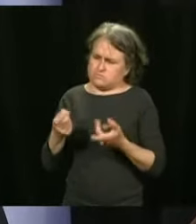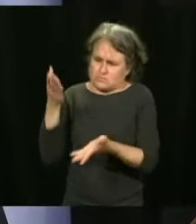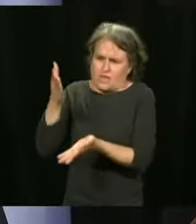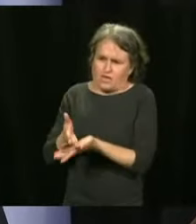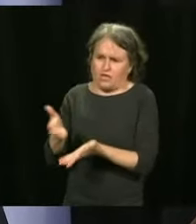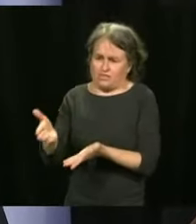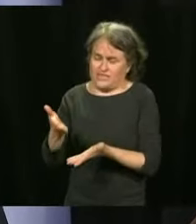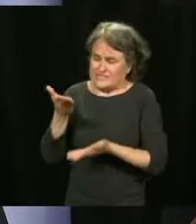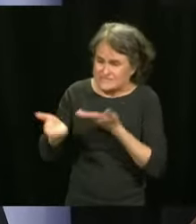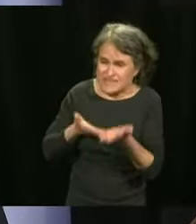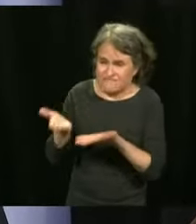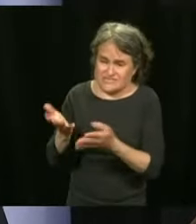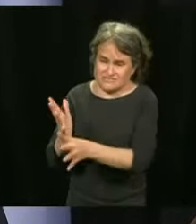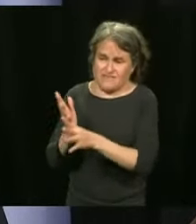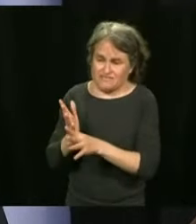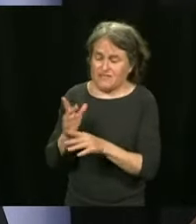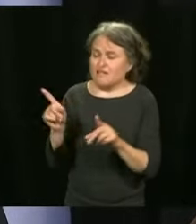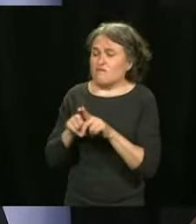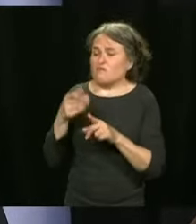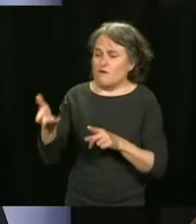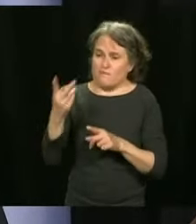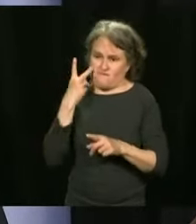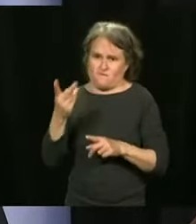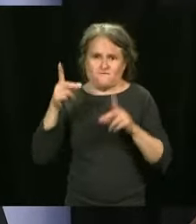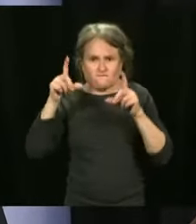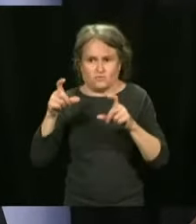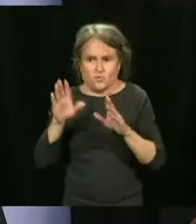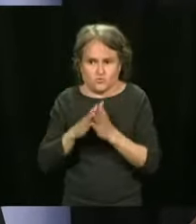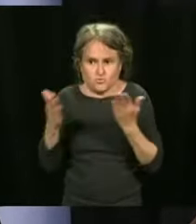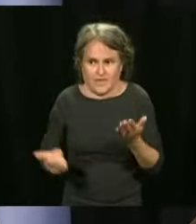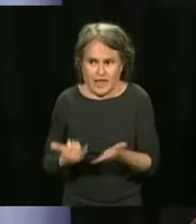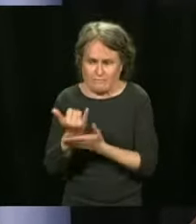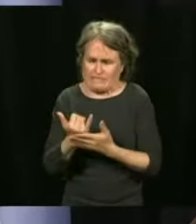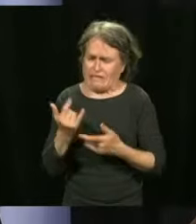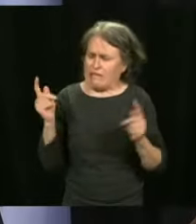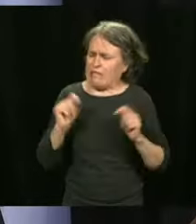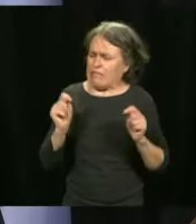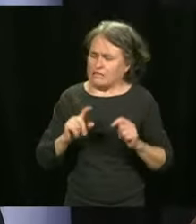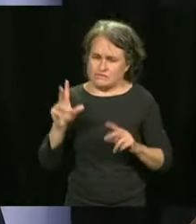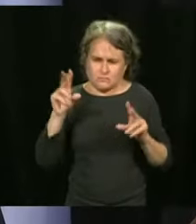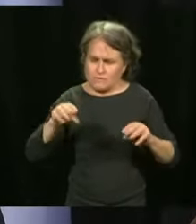of customer service is not the pictures that I saw in the newspaper this morning.